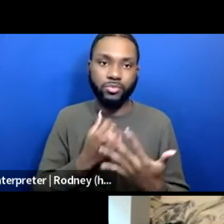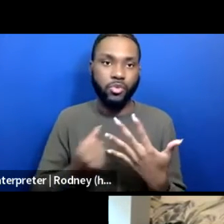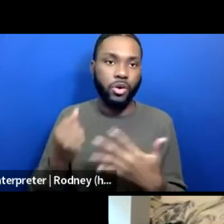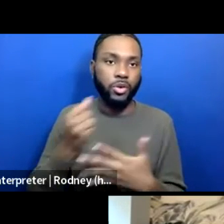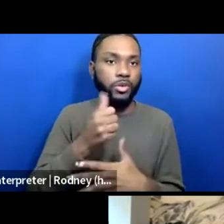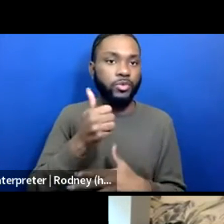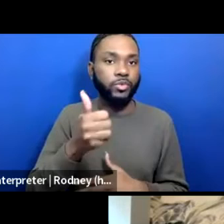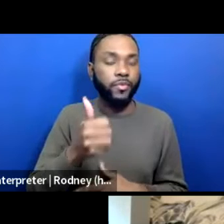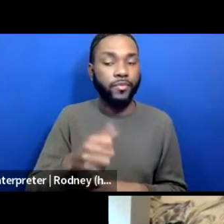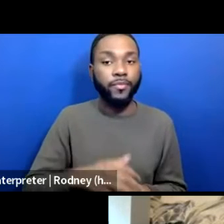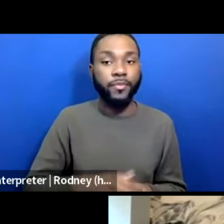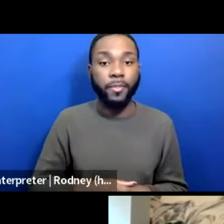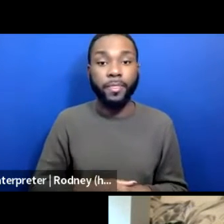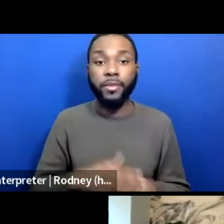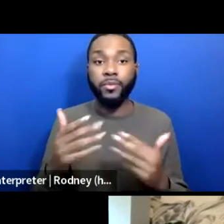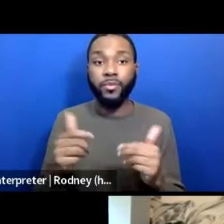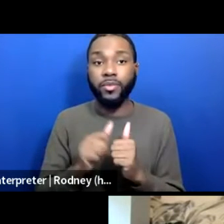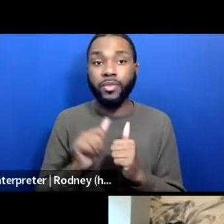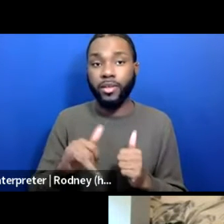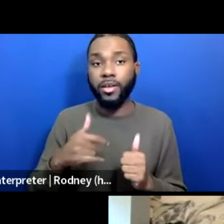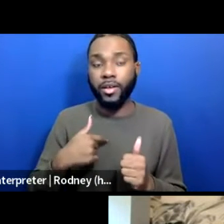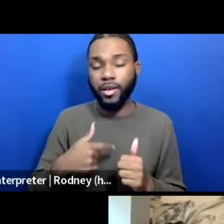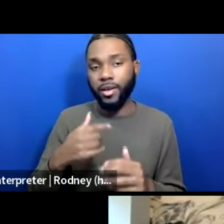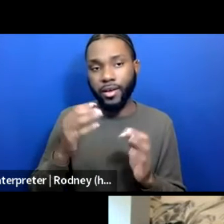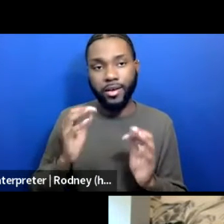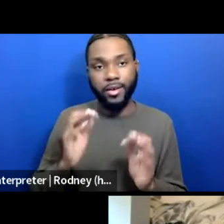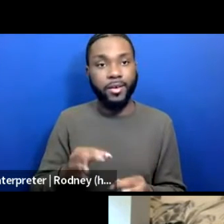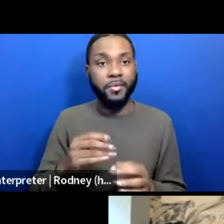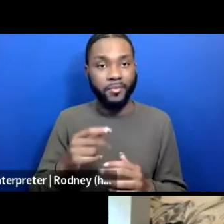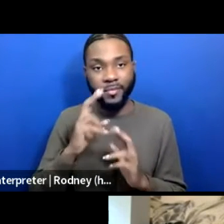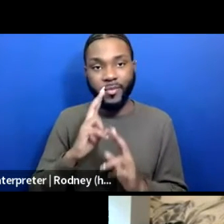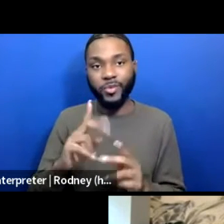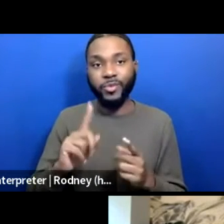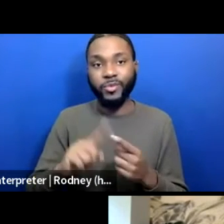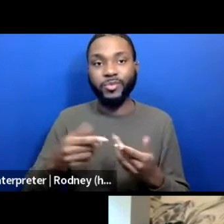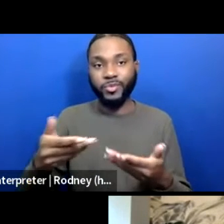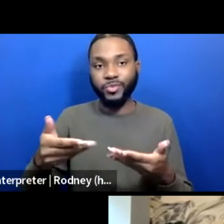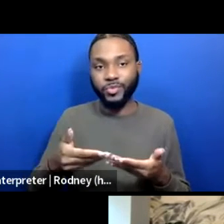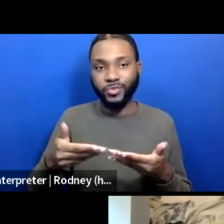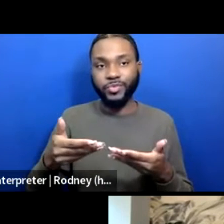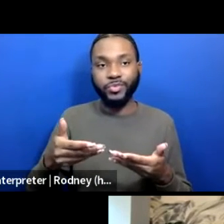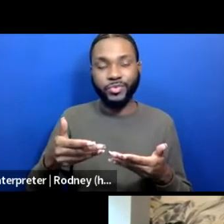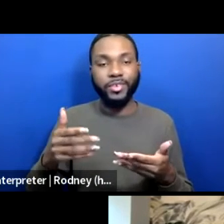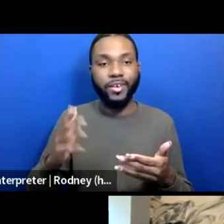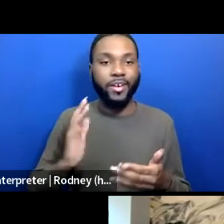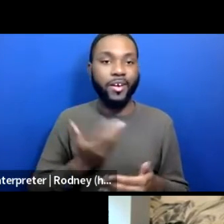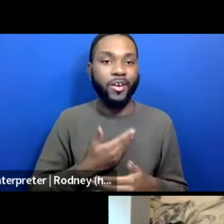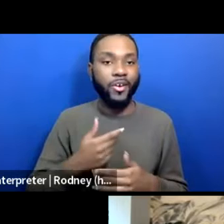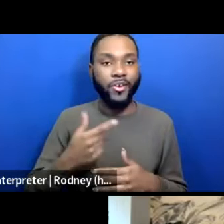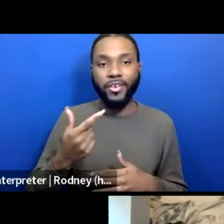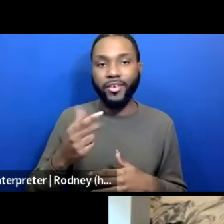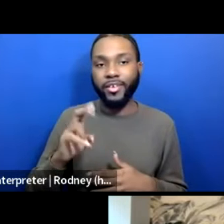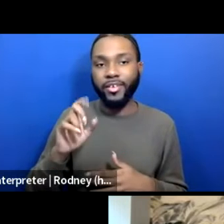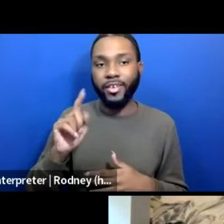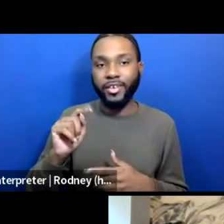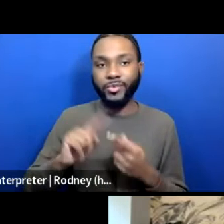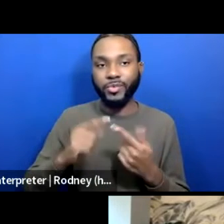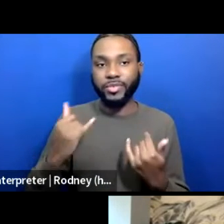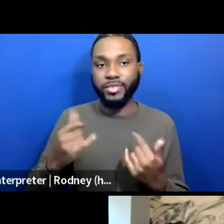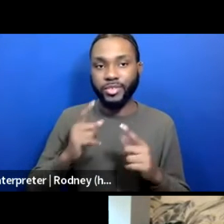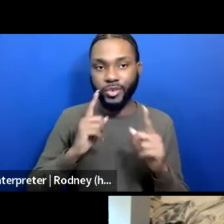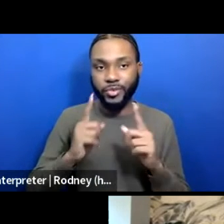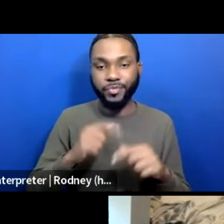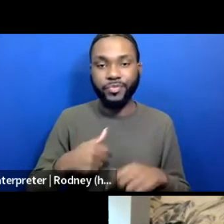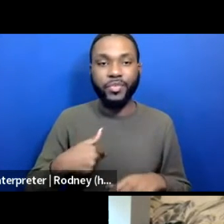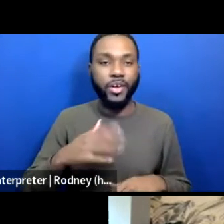moment. And with that, it is my absolute pleasure to introduce our guests to this conversation. I will be